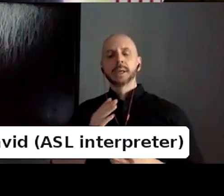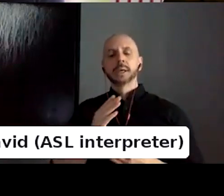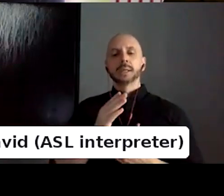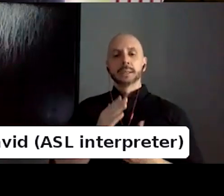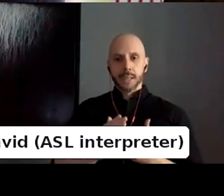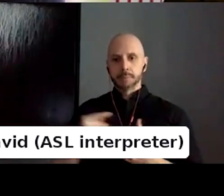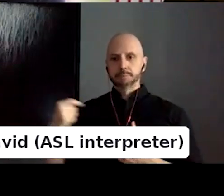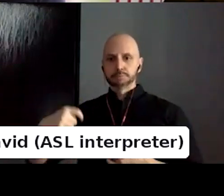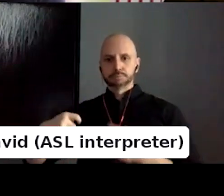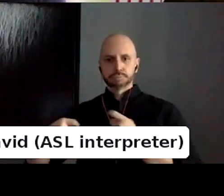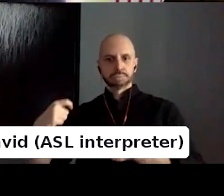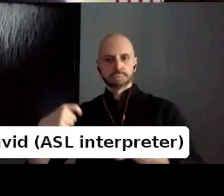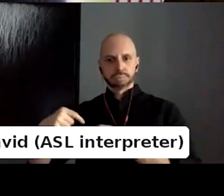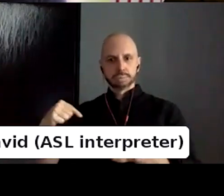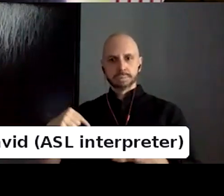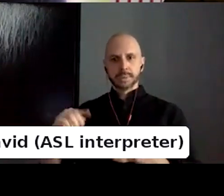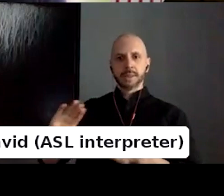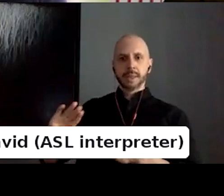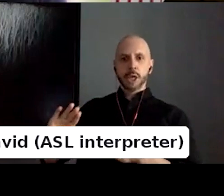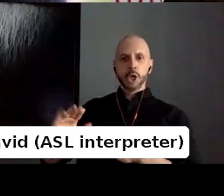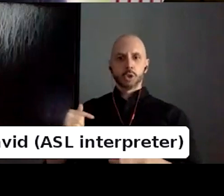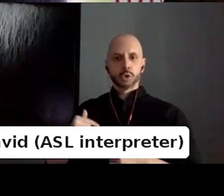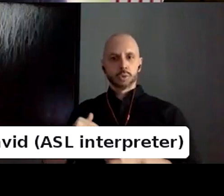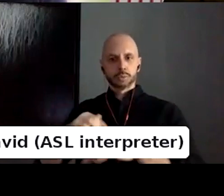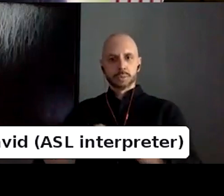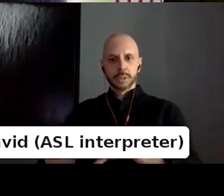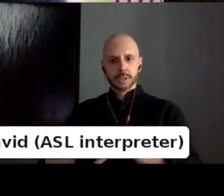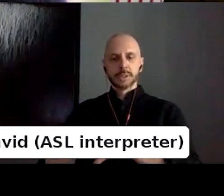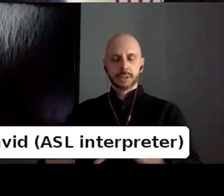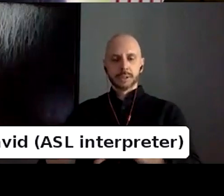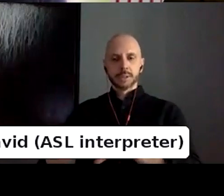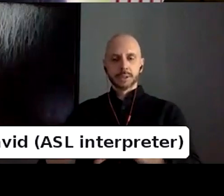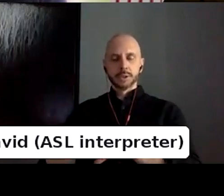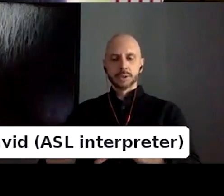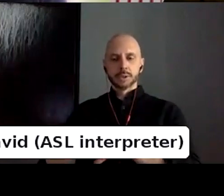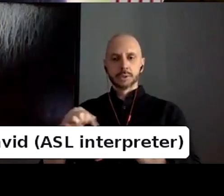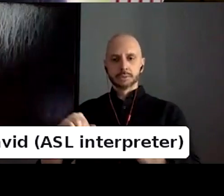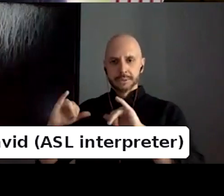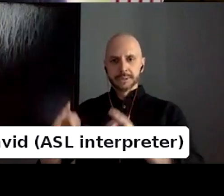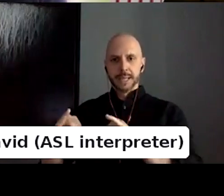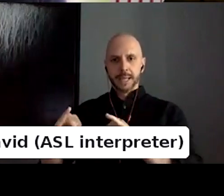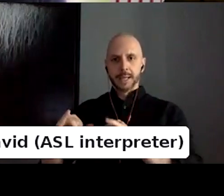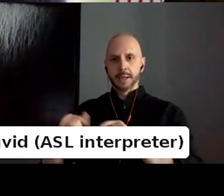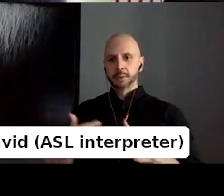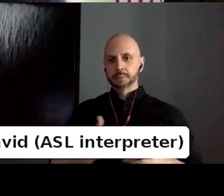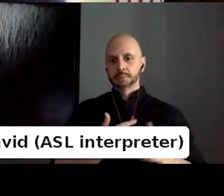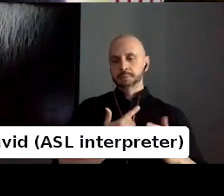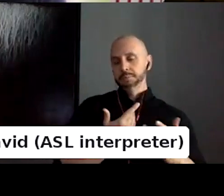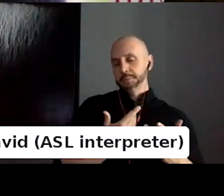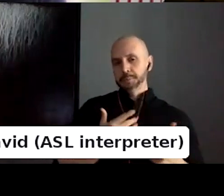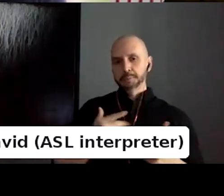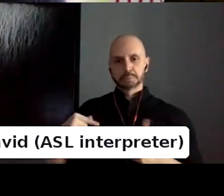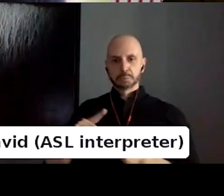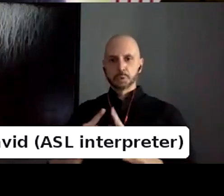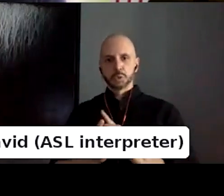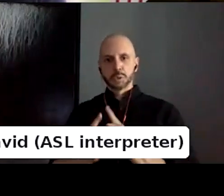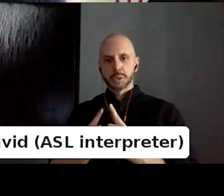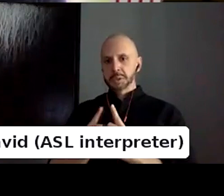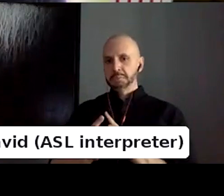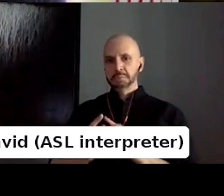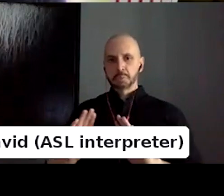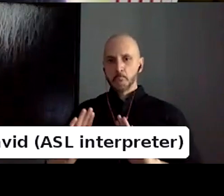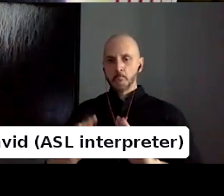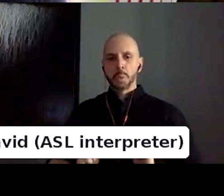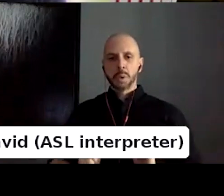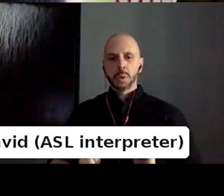original form and maybe language had not so much to do with it. I think all of them, there was like a translated version,